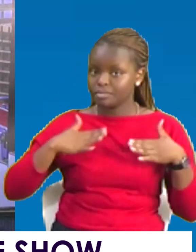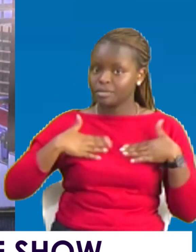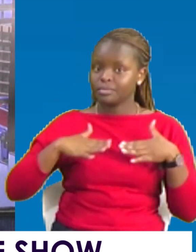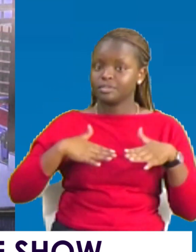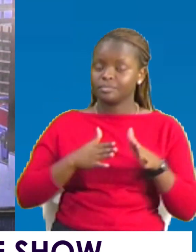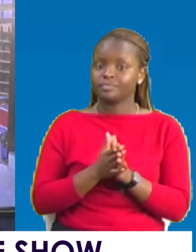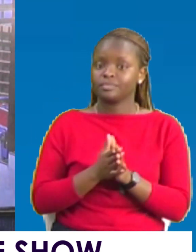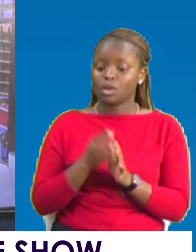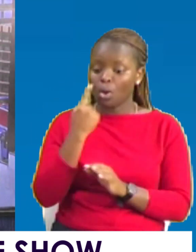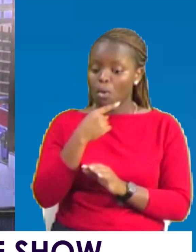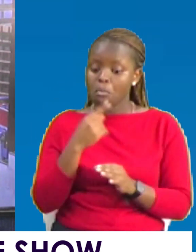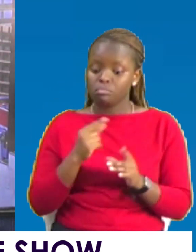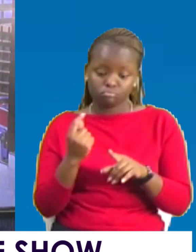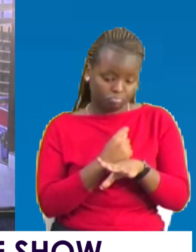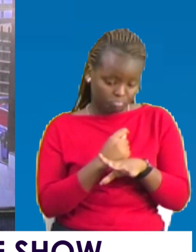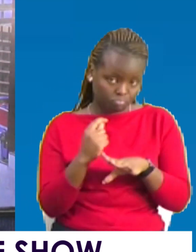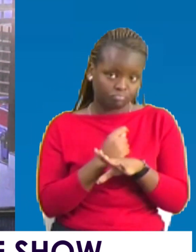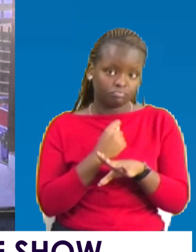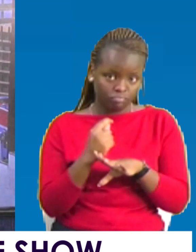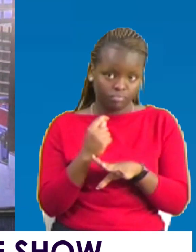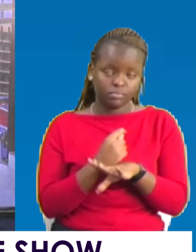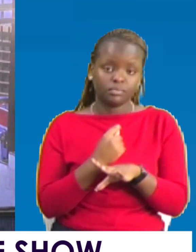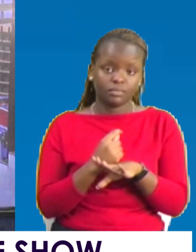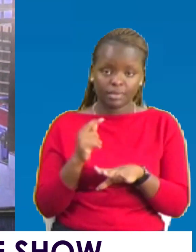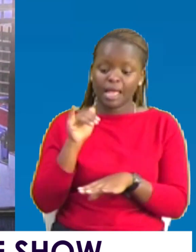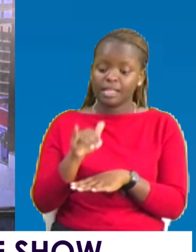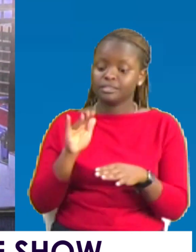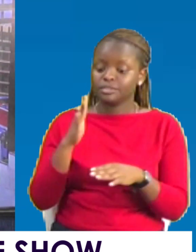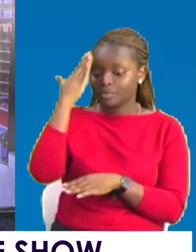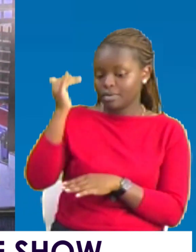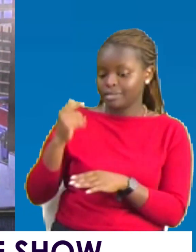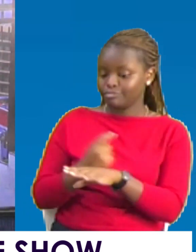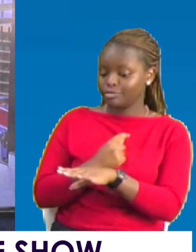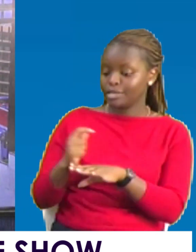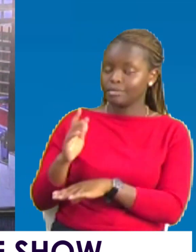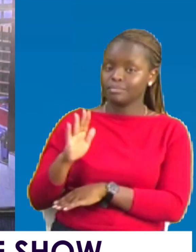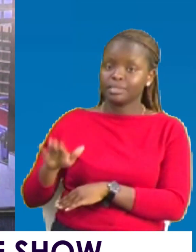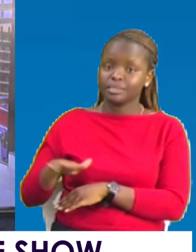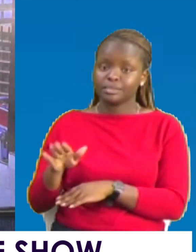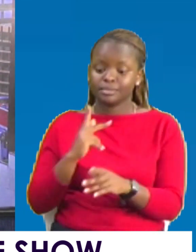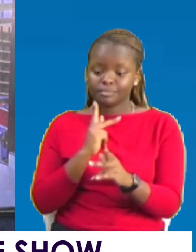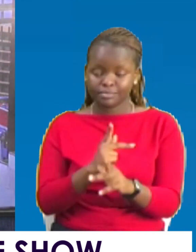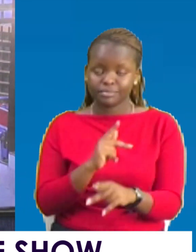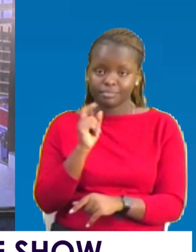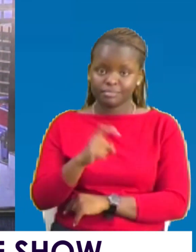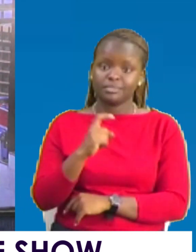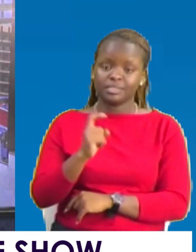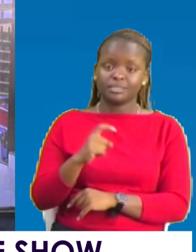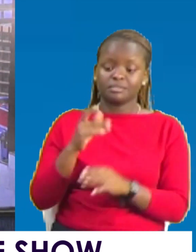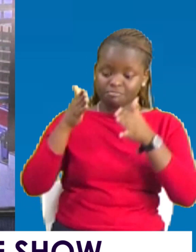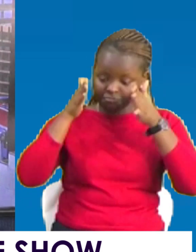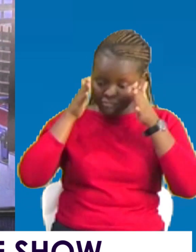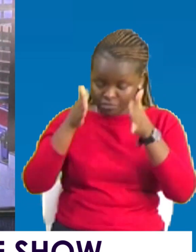given us people that we can train. That is why we need to put training places. With focus. Deliberately.